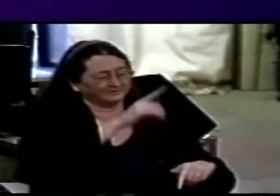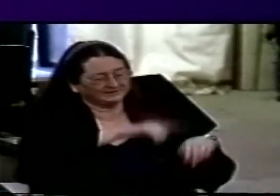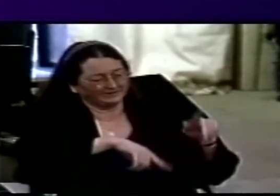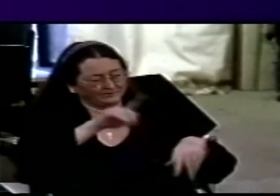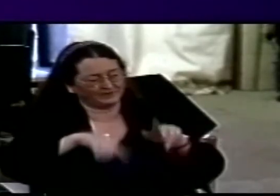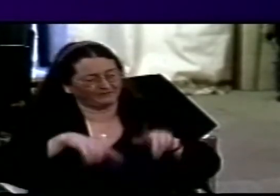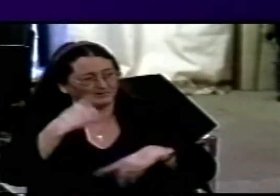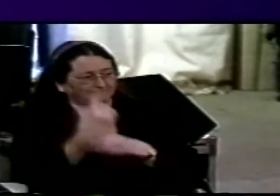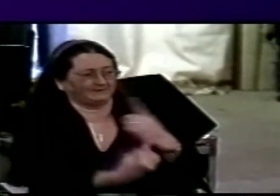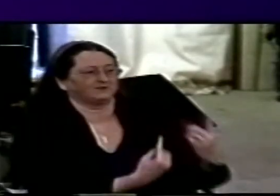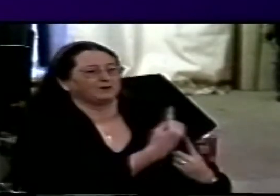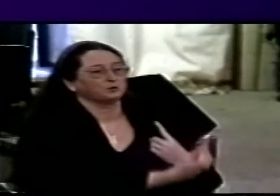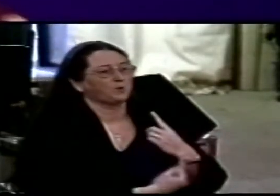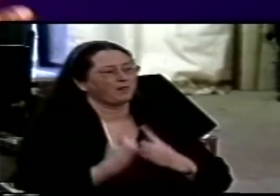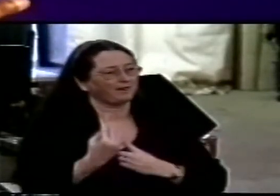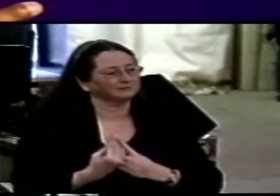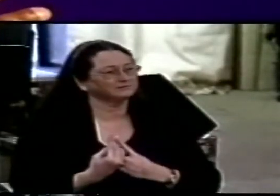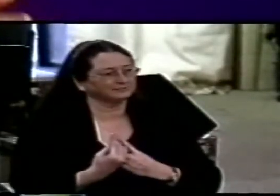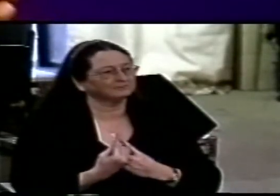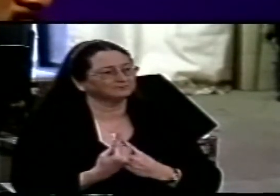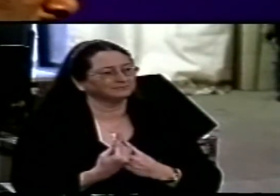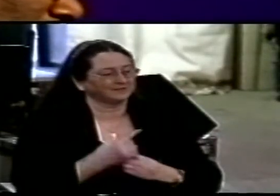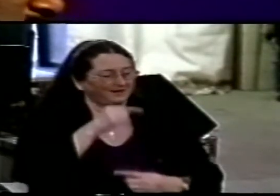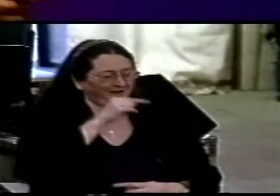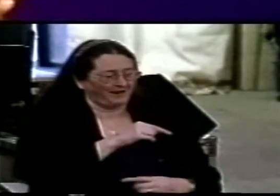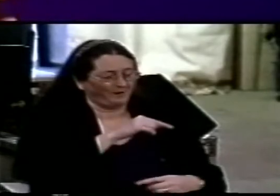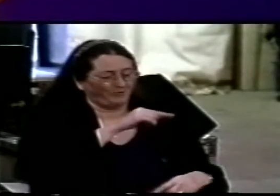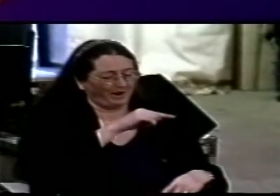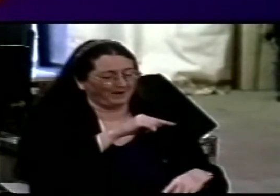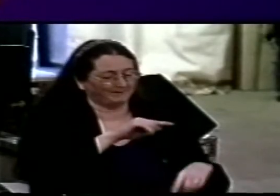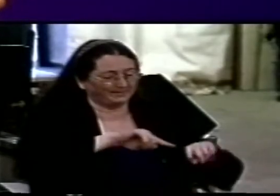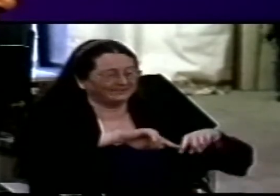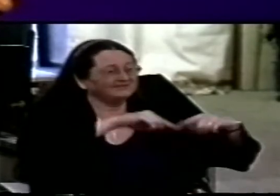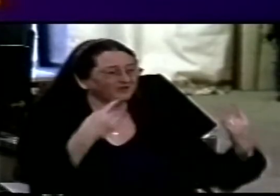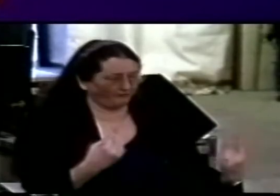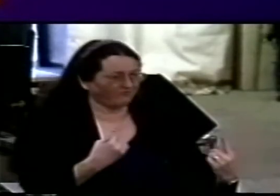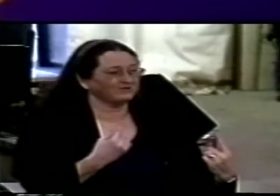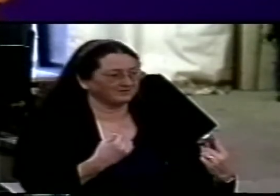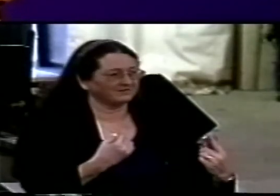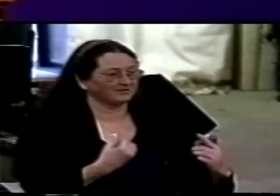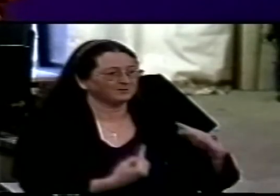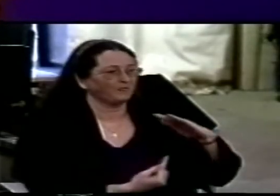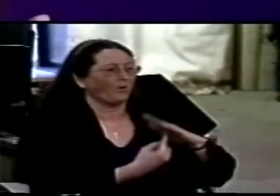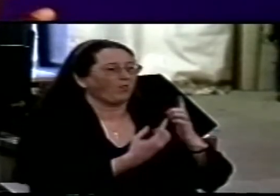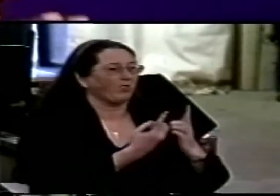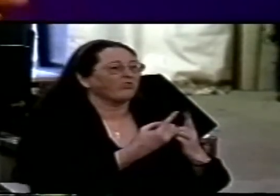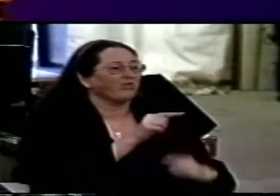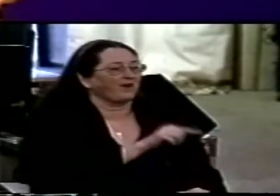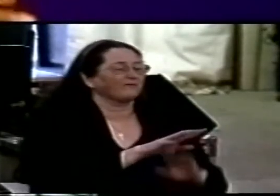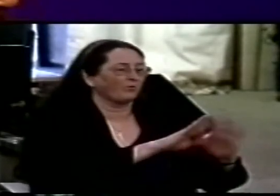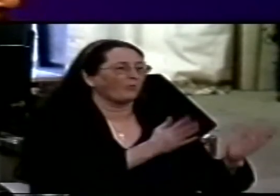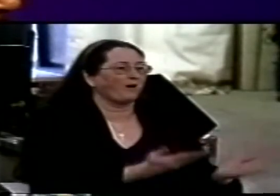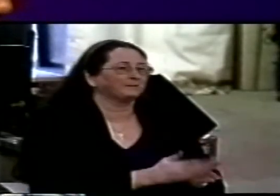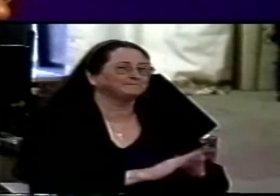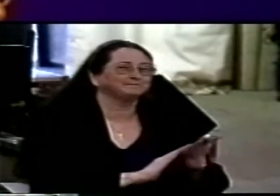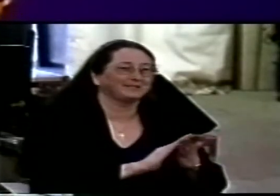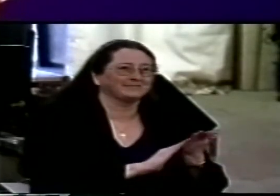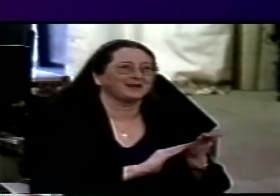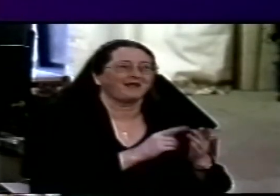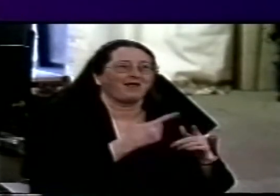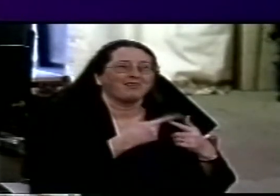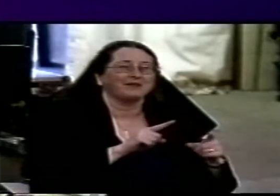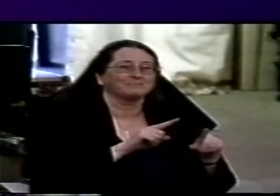world we live in in this world where diversity is the buzzword and it's just a synonym for let's do things differently